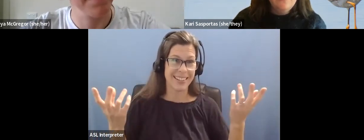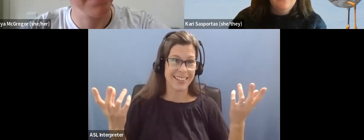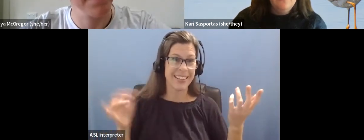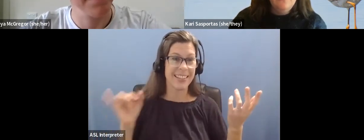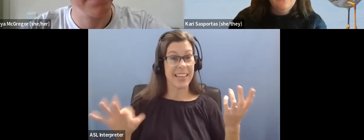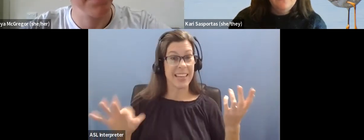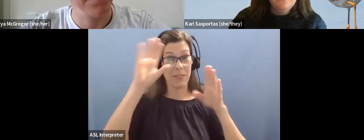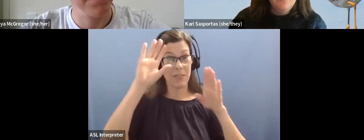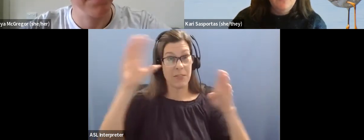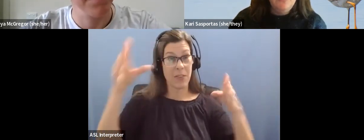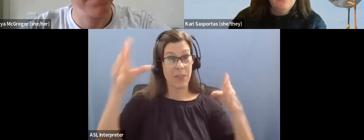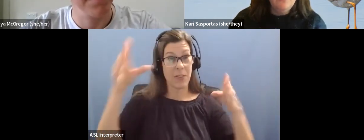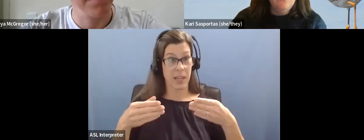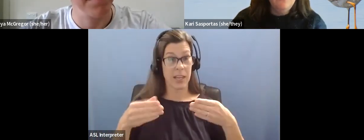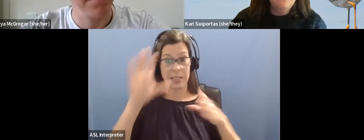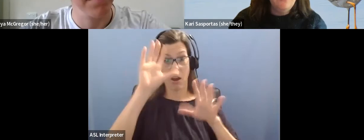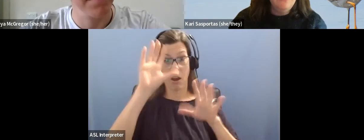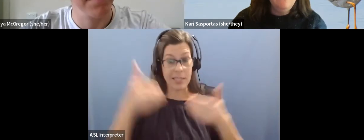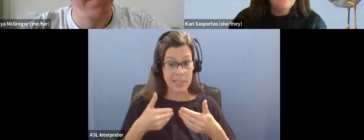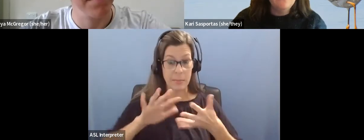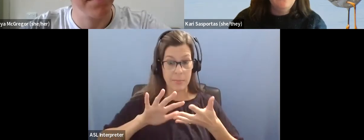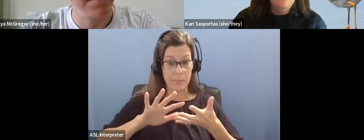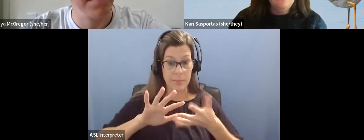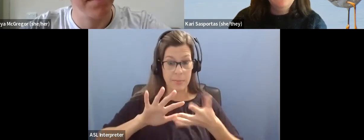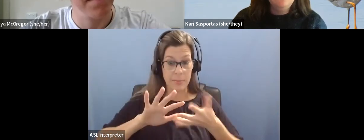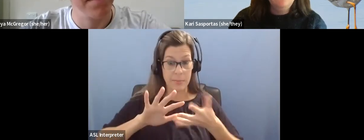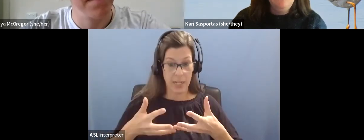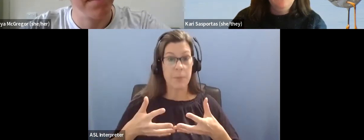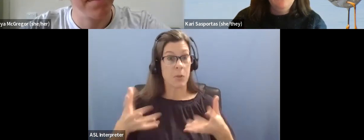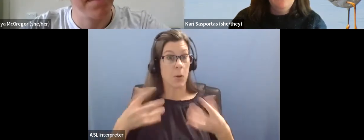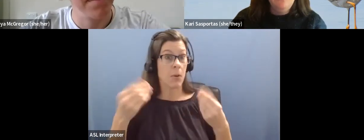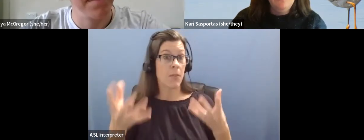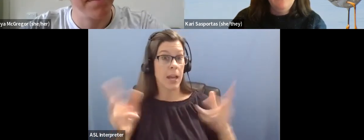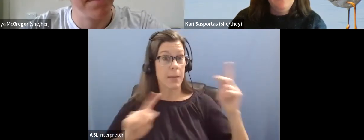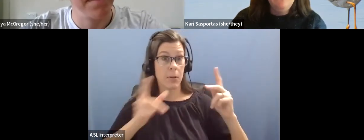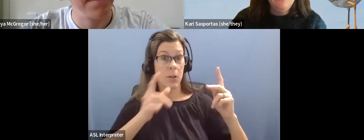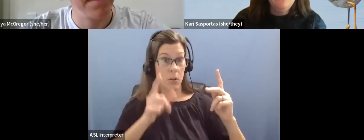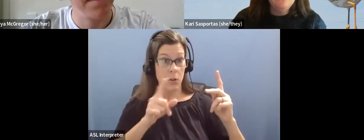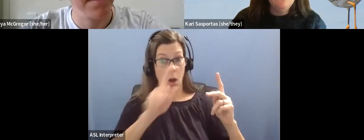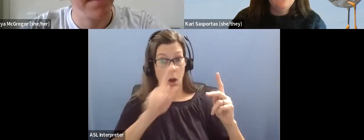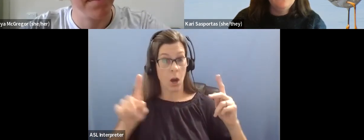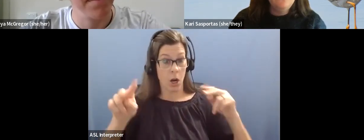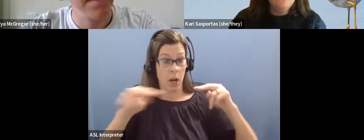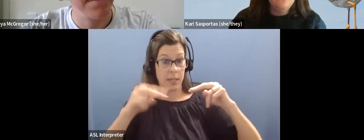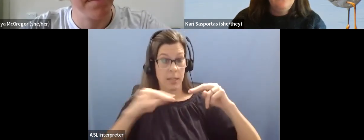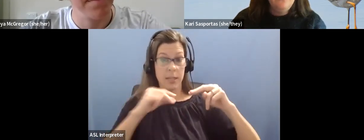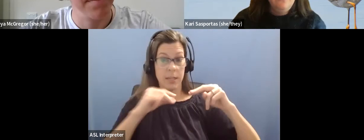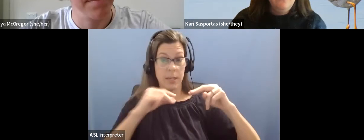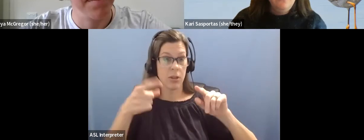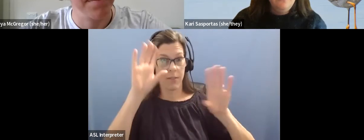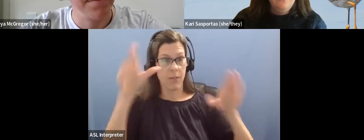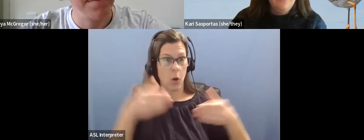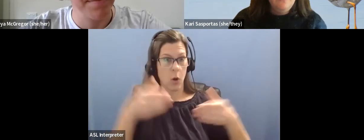focusing on the autism community or you want to provide for autistic people, um, that you not just focus on children,